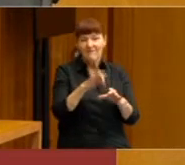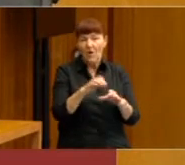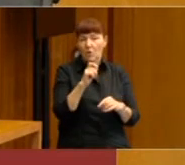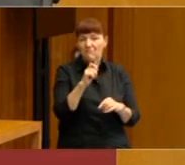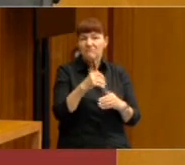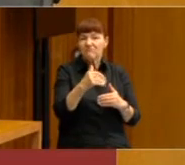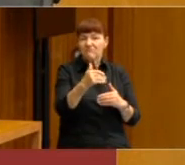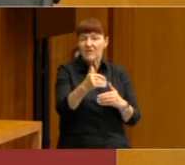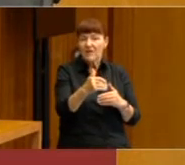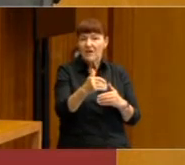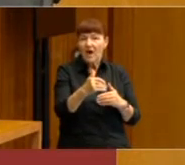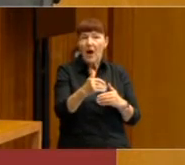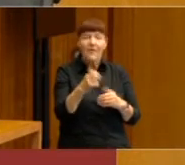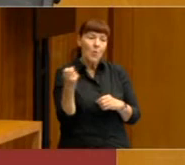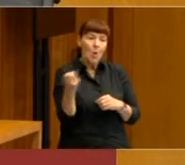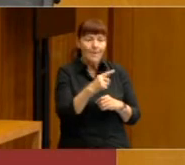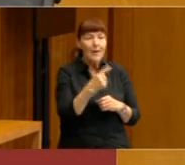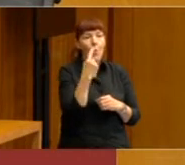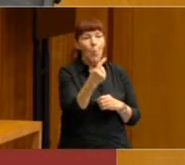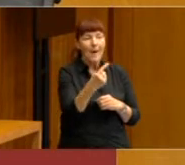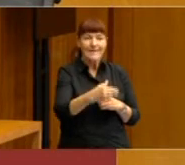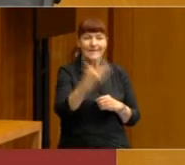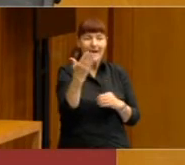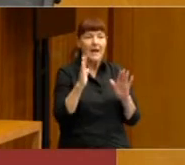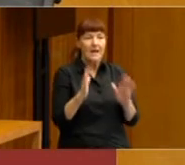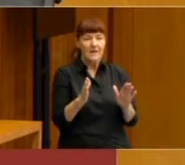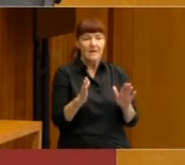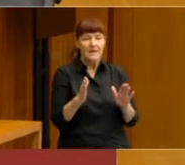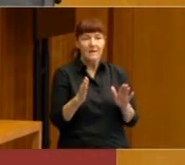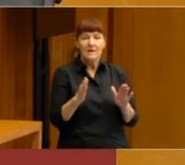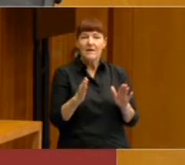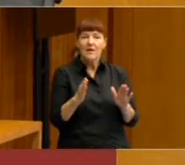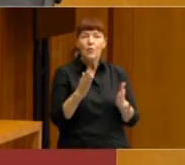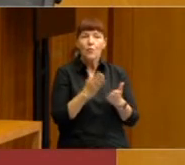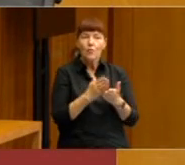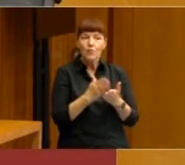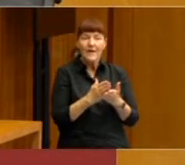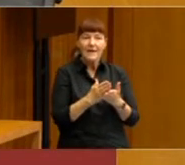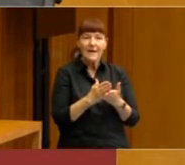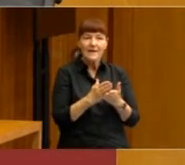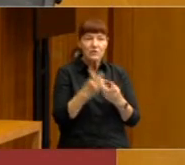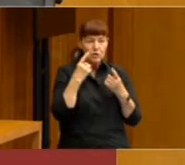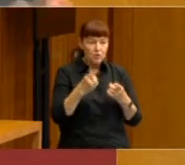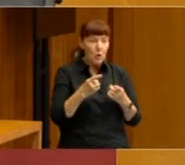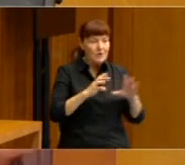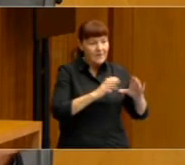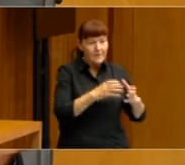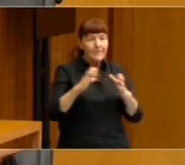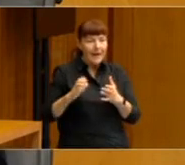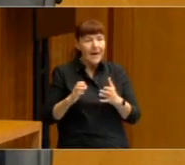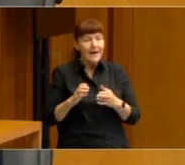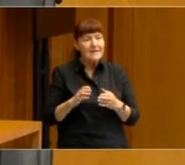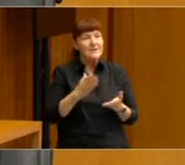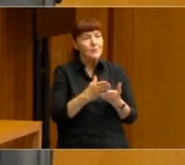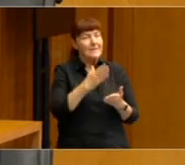return to voting on a single day, reinstating the nature of party responsible government, but they'll be doing it electronically and remotely.